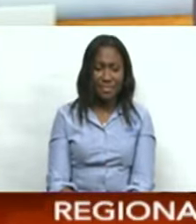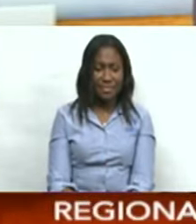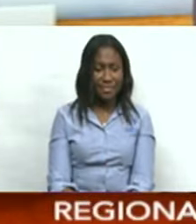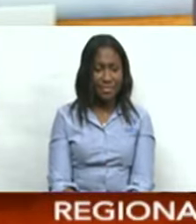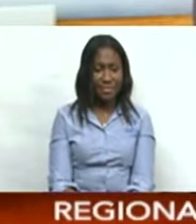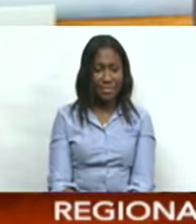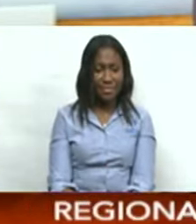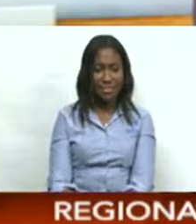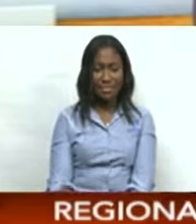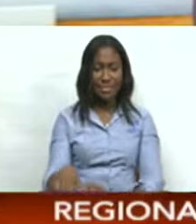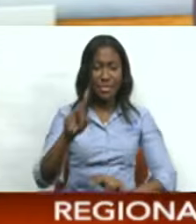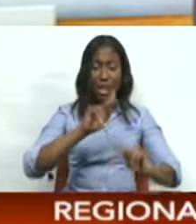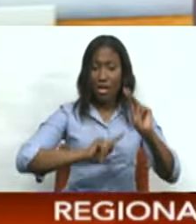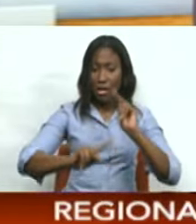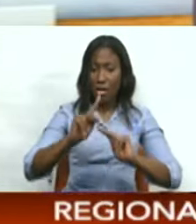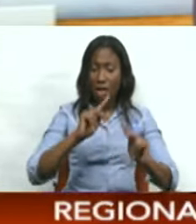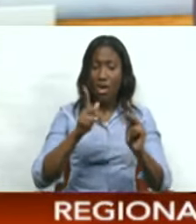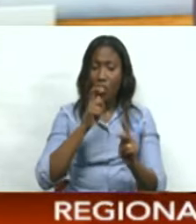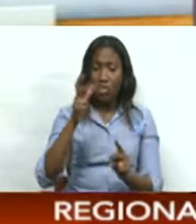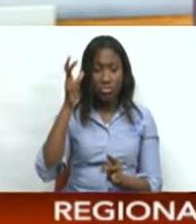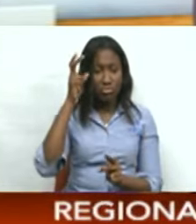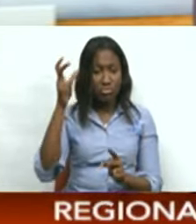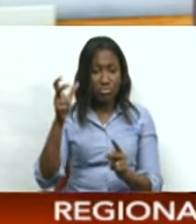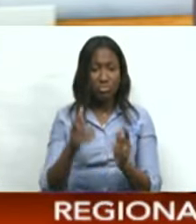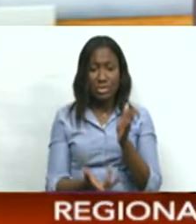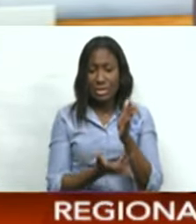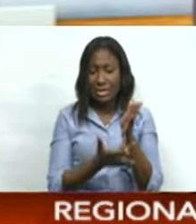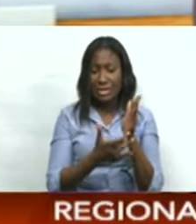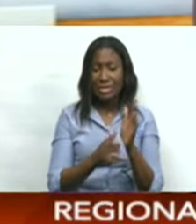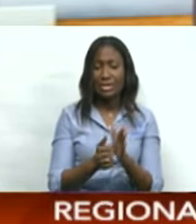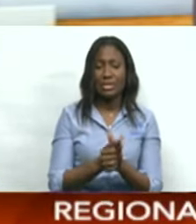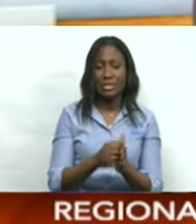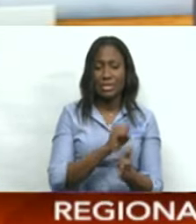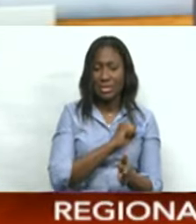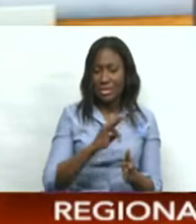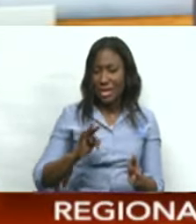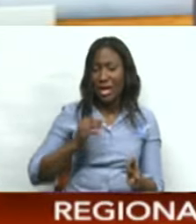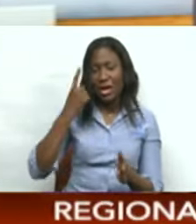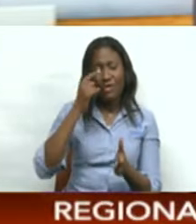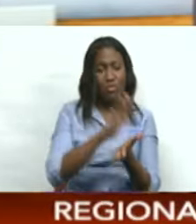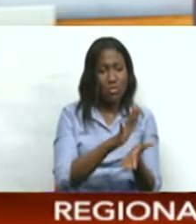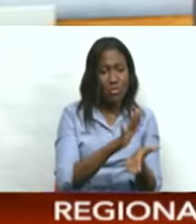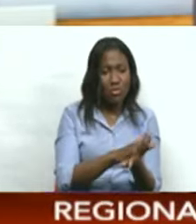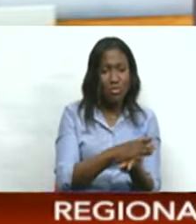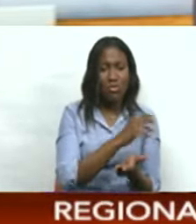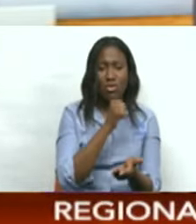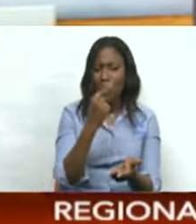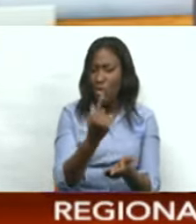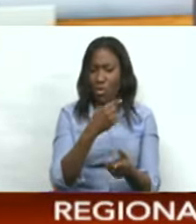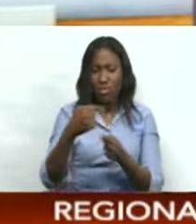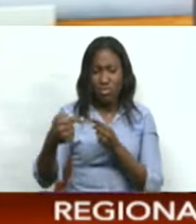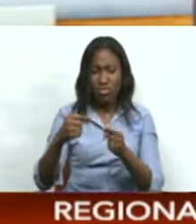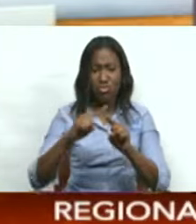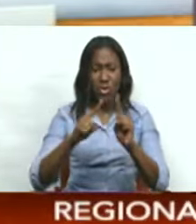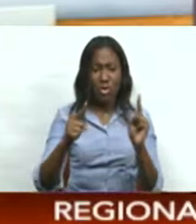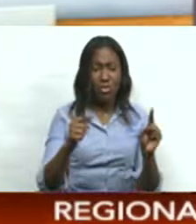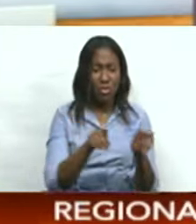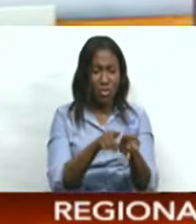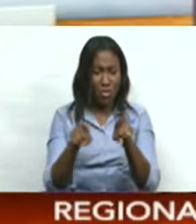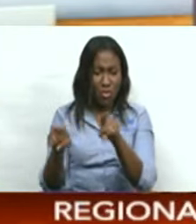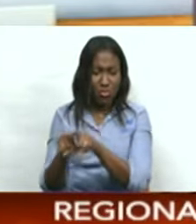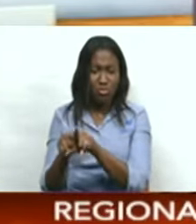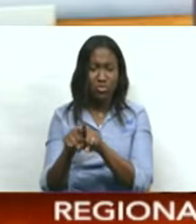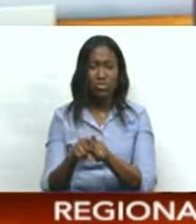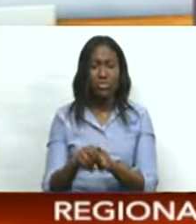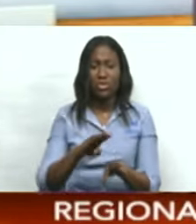Persons who are on the technical staff of the various schools, not only for the premiership division, but straight down to the form one division,